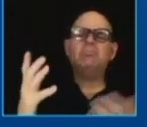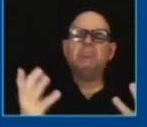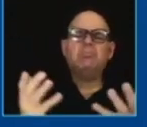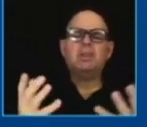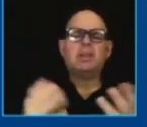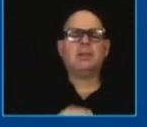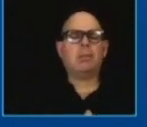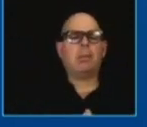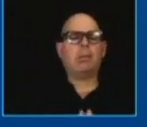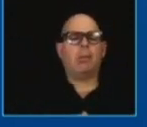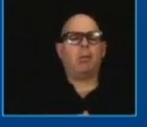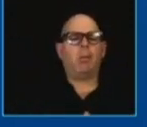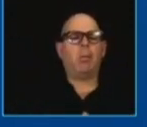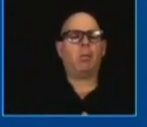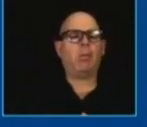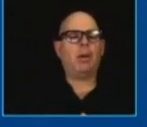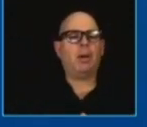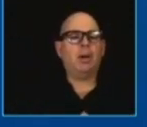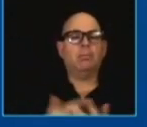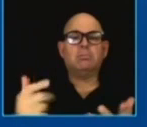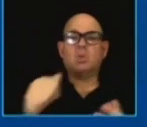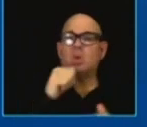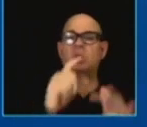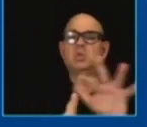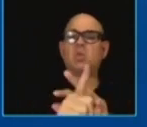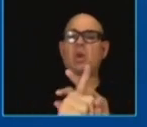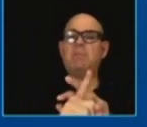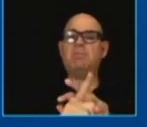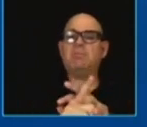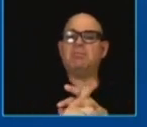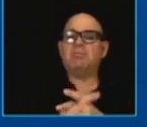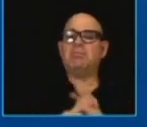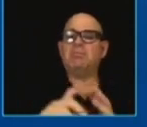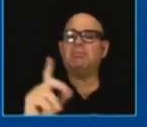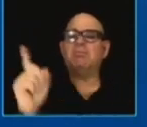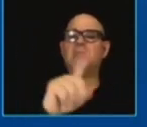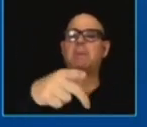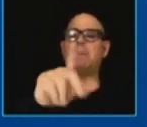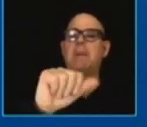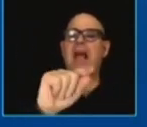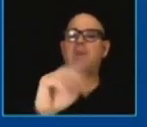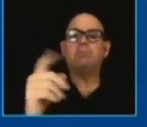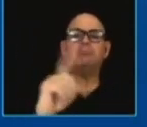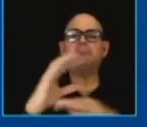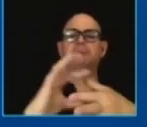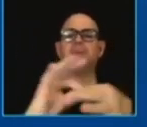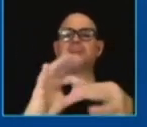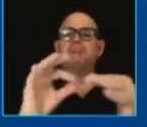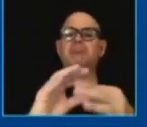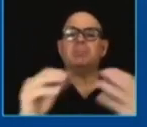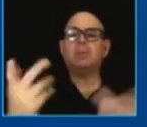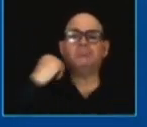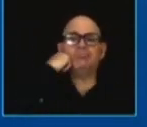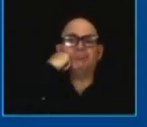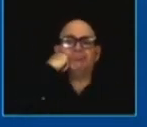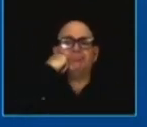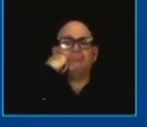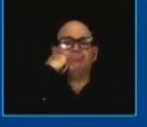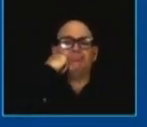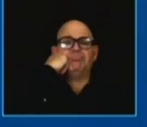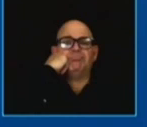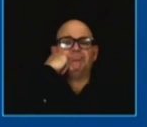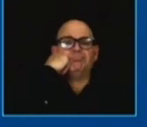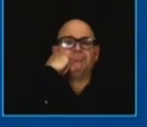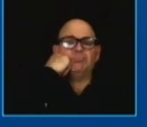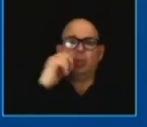bother to come up with a platform in 2020. they had no platform at their convention because they don't stand for anything except